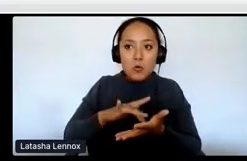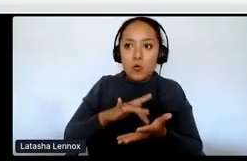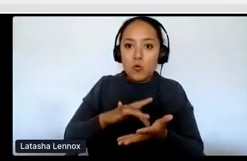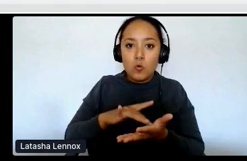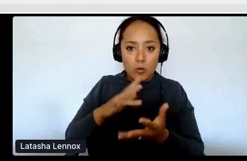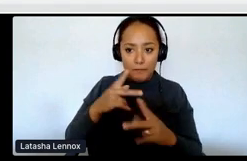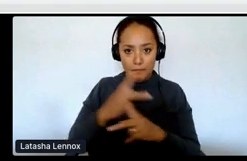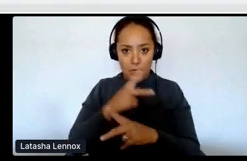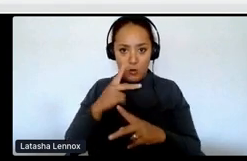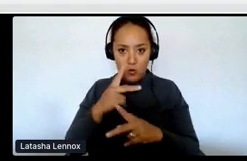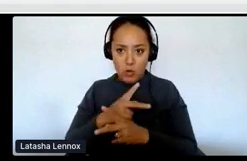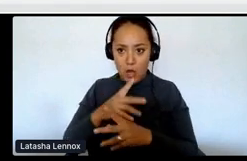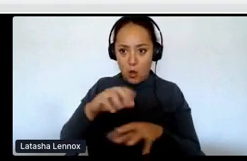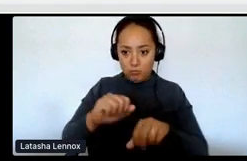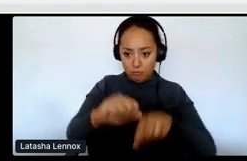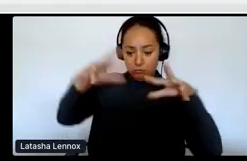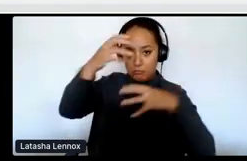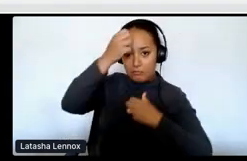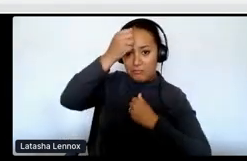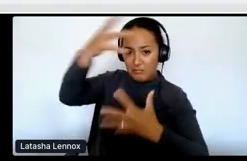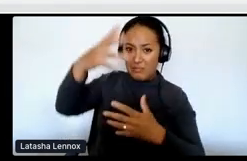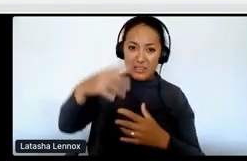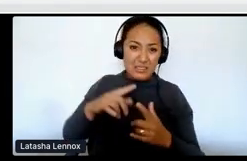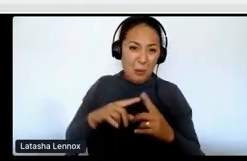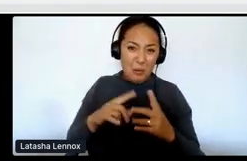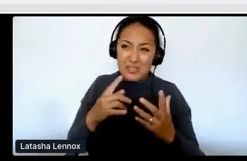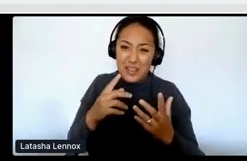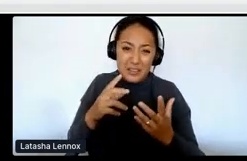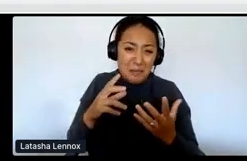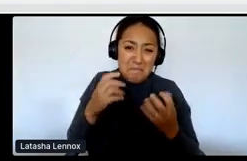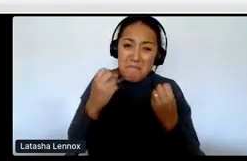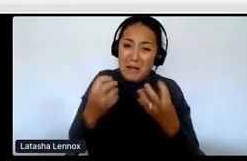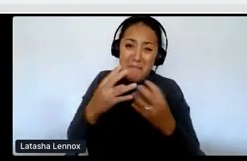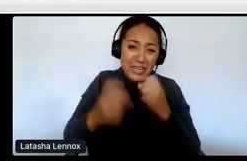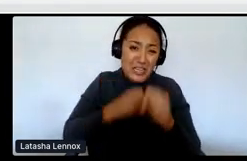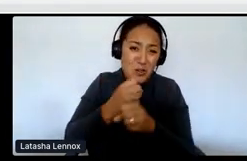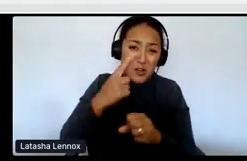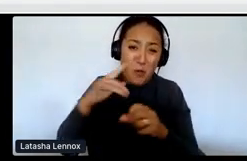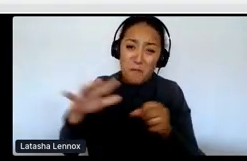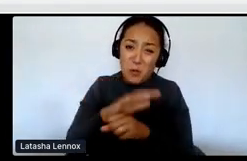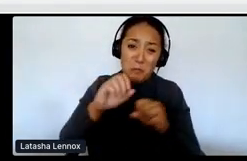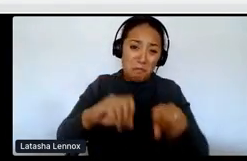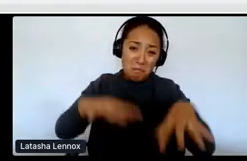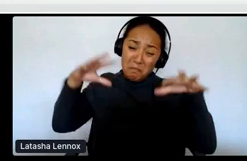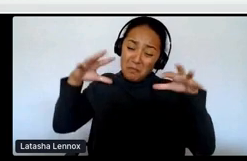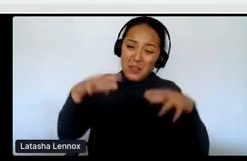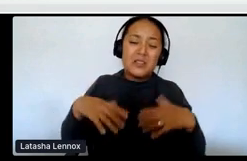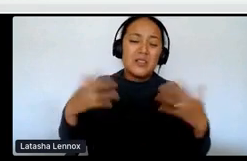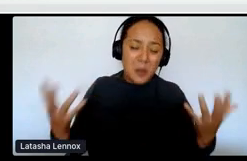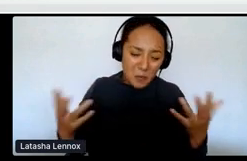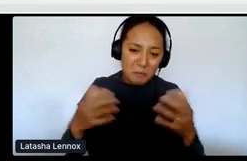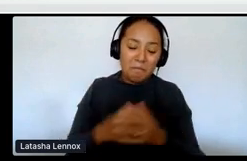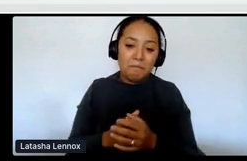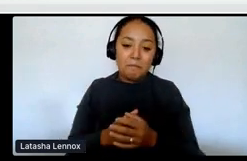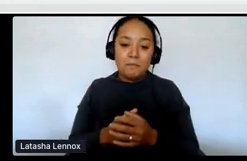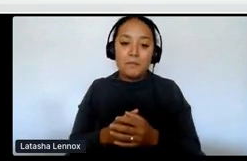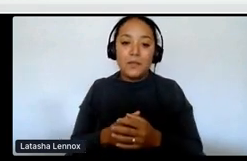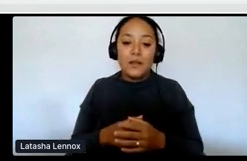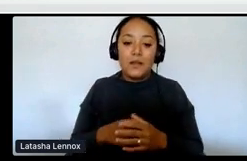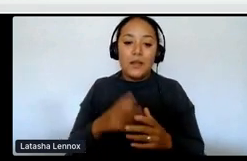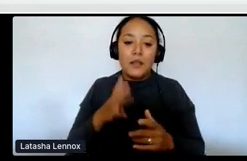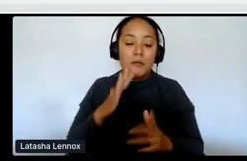colonization. So we are all in this together, so to speak. But I'm going to go to the next slide. So this is an interesting platform.